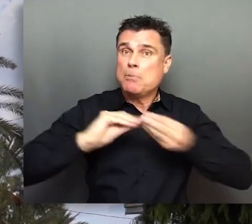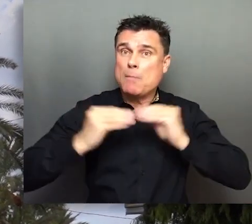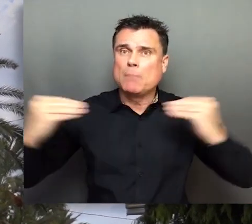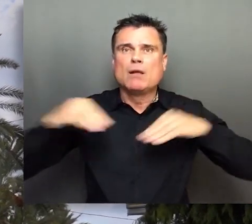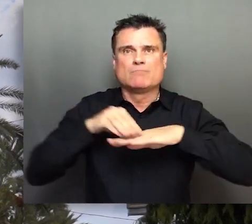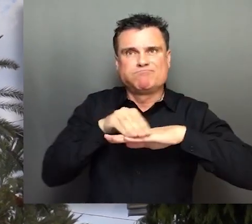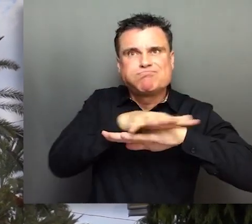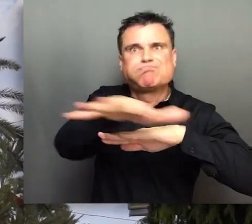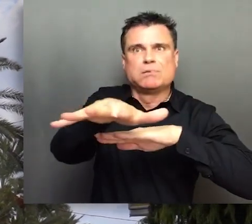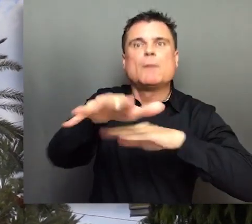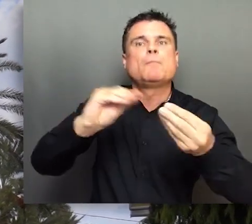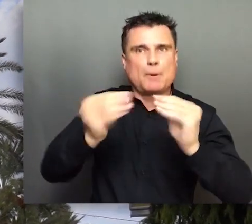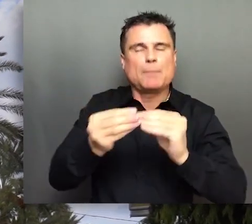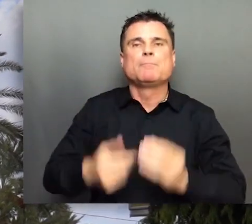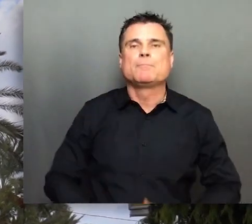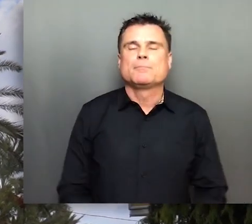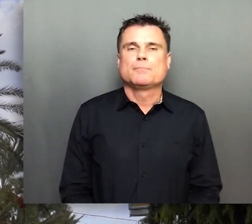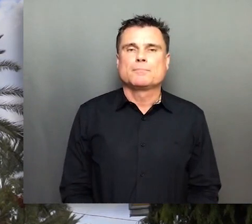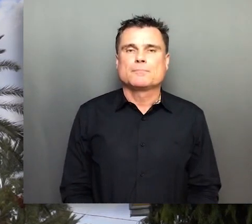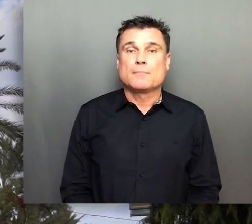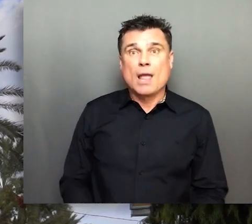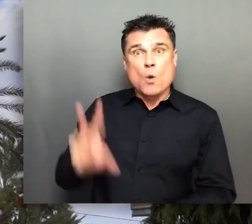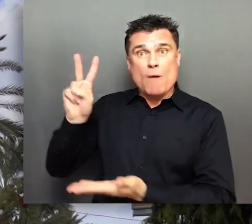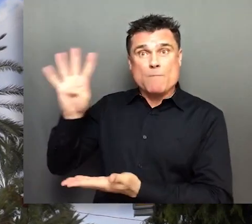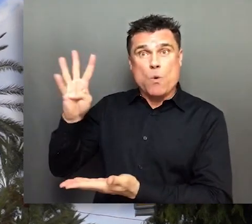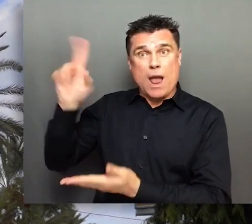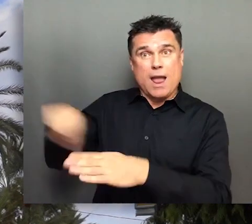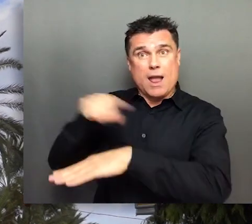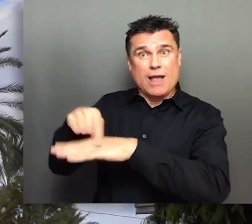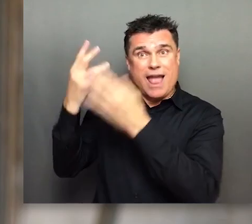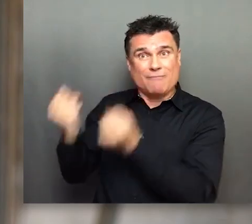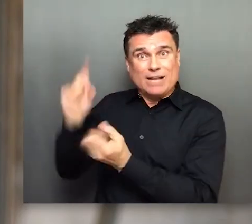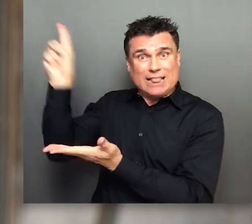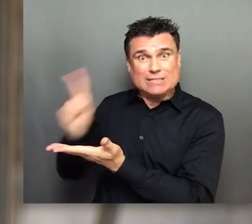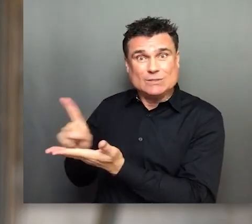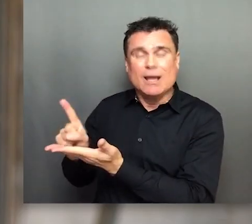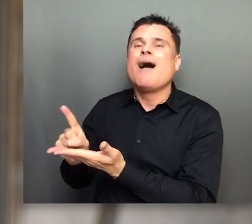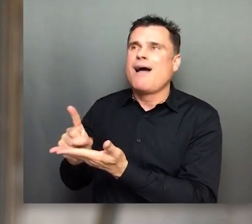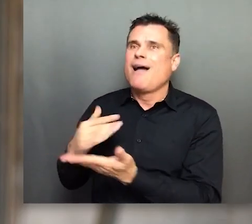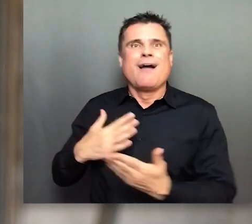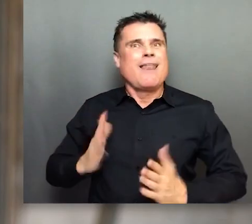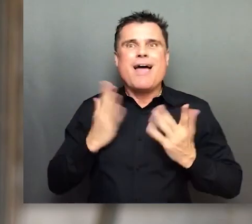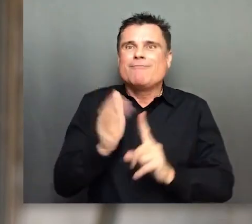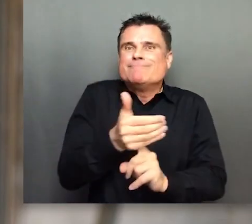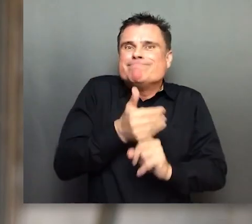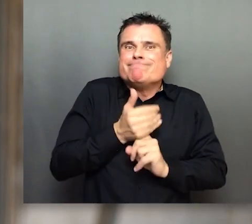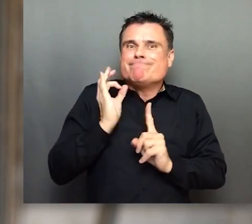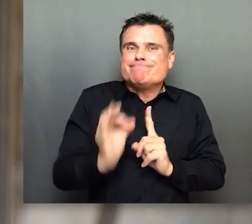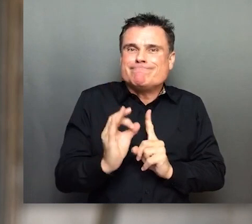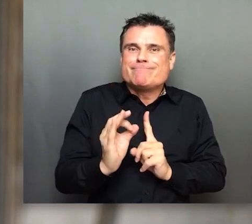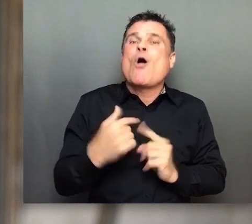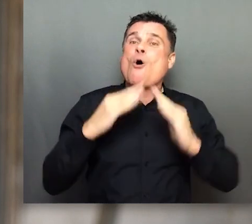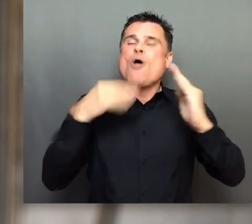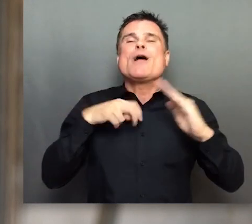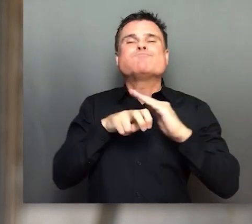and Hamas contributes to the crisis. If there was electricity for 24 hours a day, I would